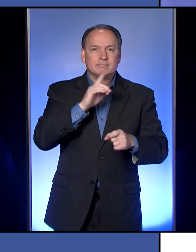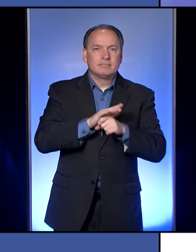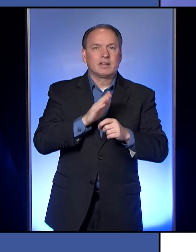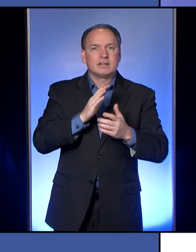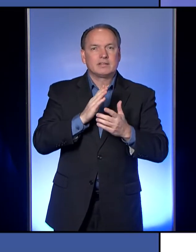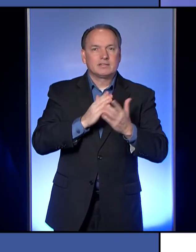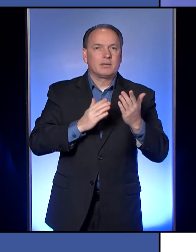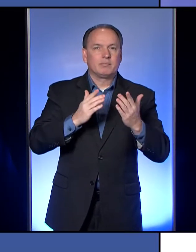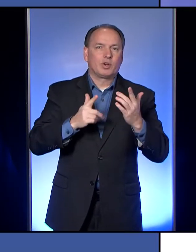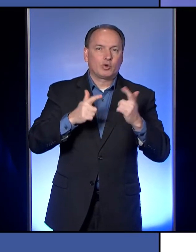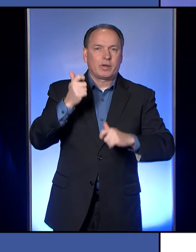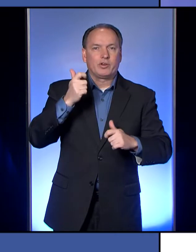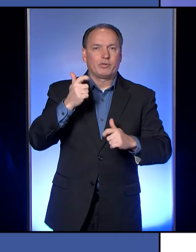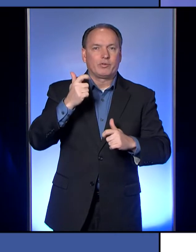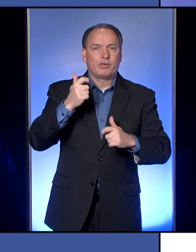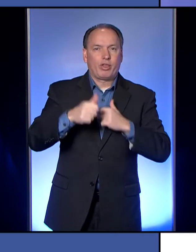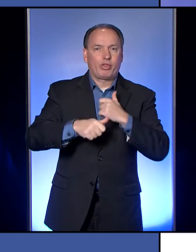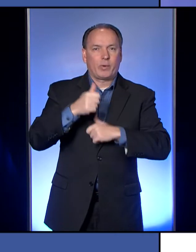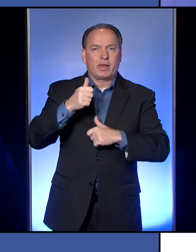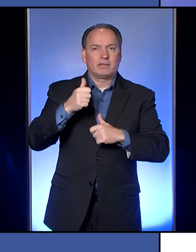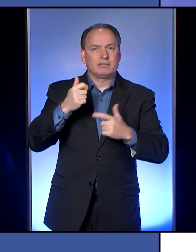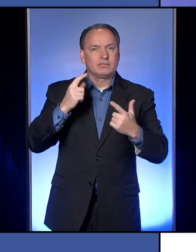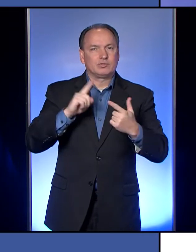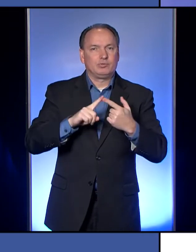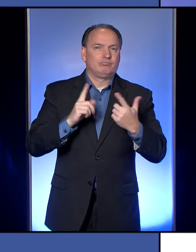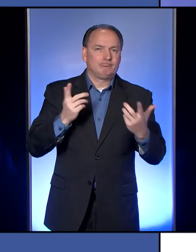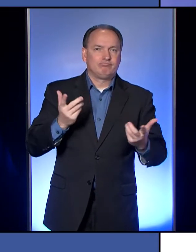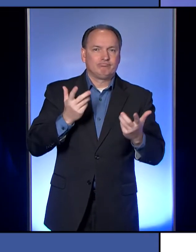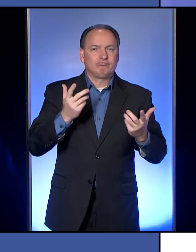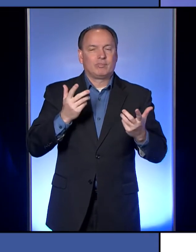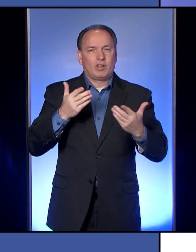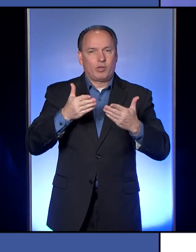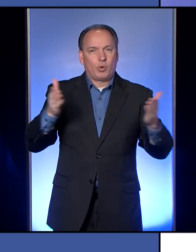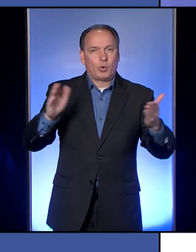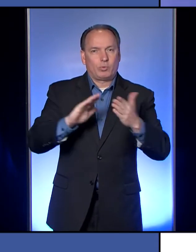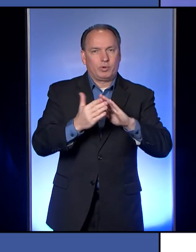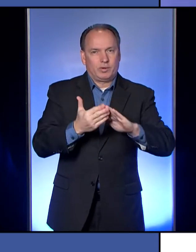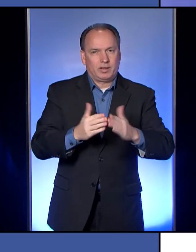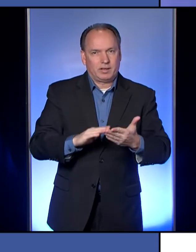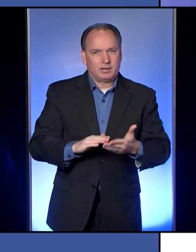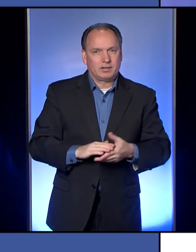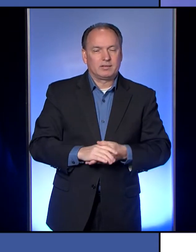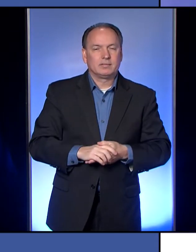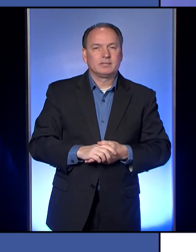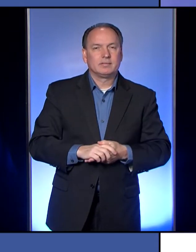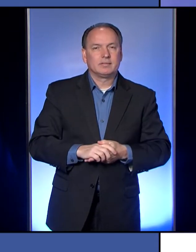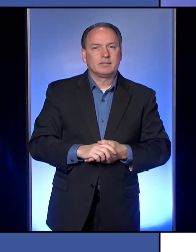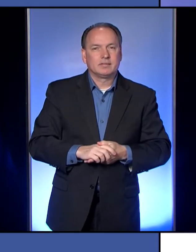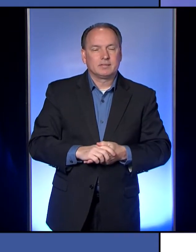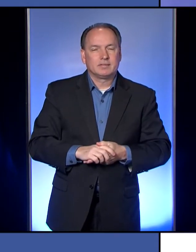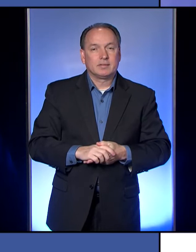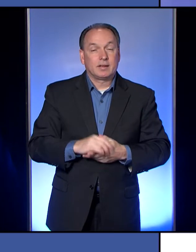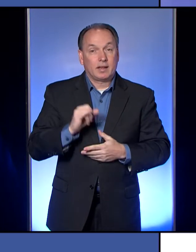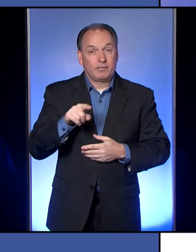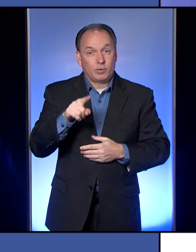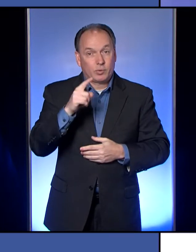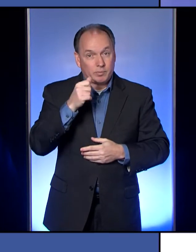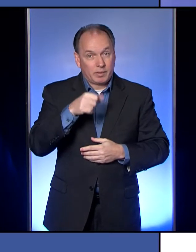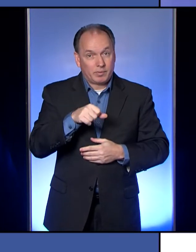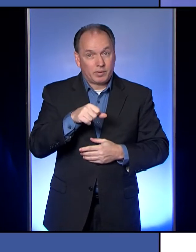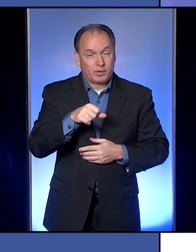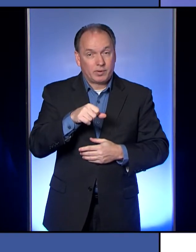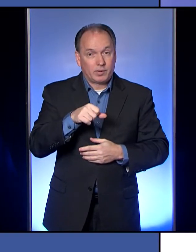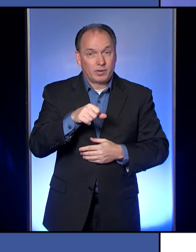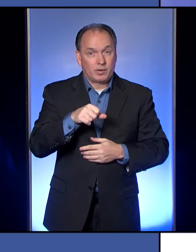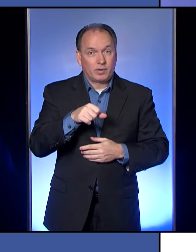greater threat to, um, you know, the entire community. And if you remember, Has there been